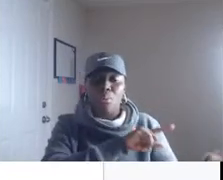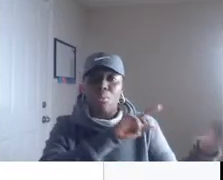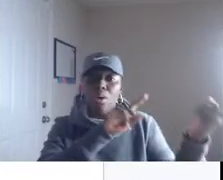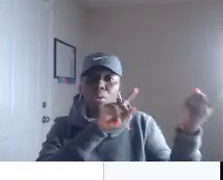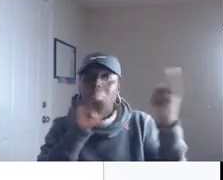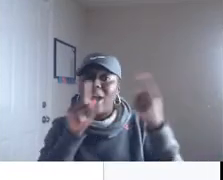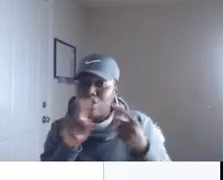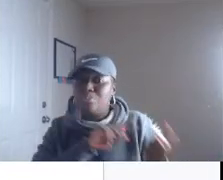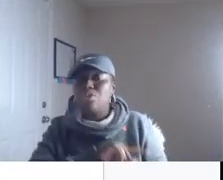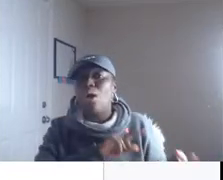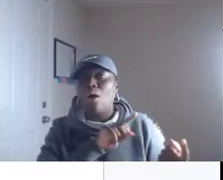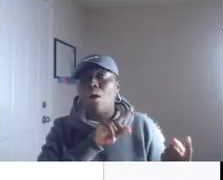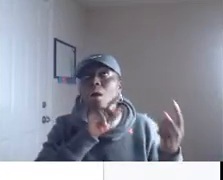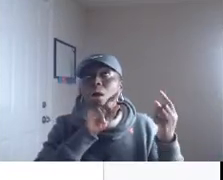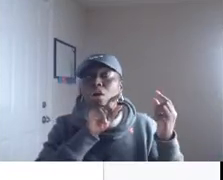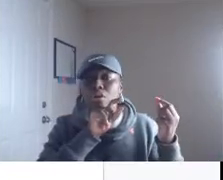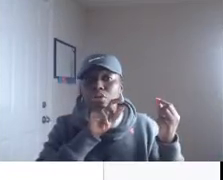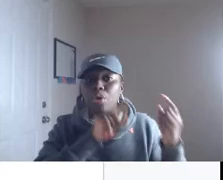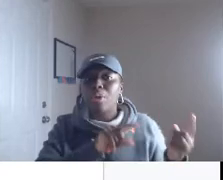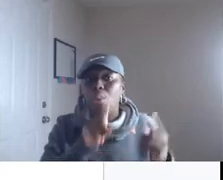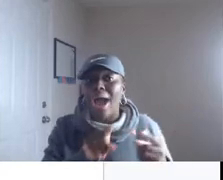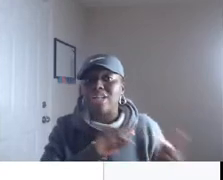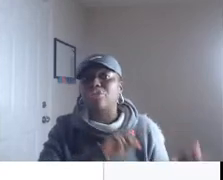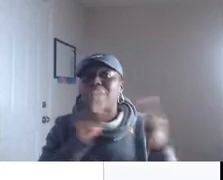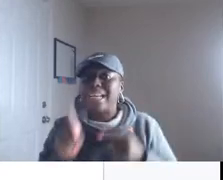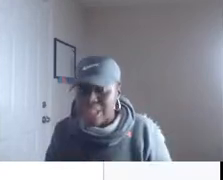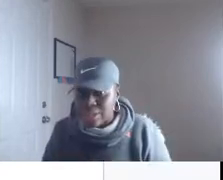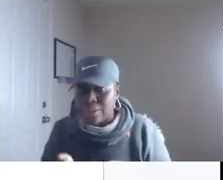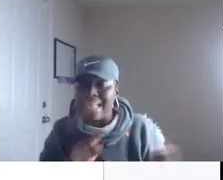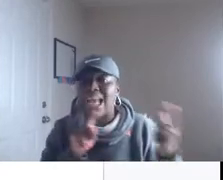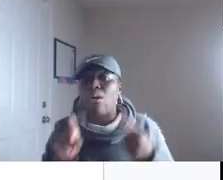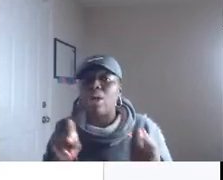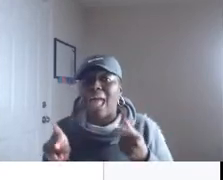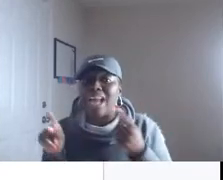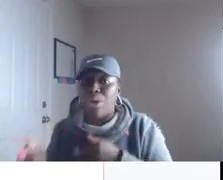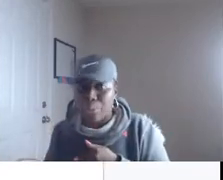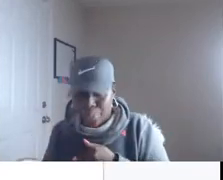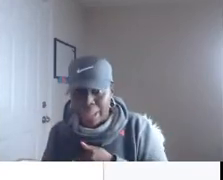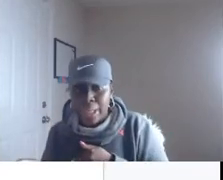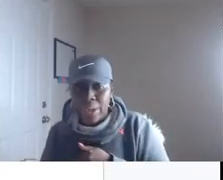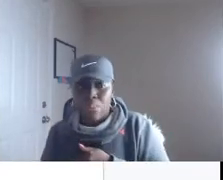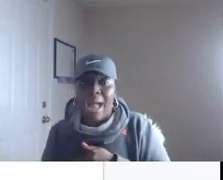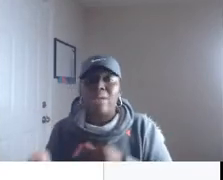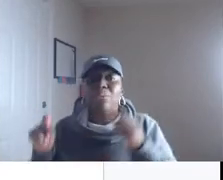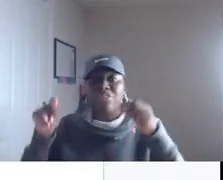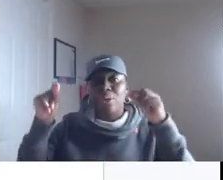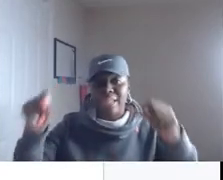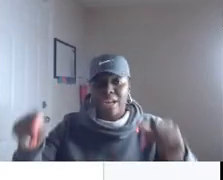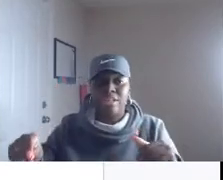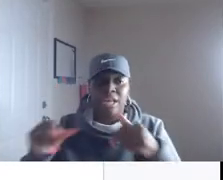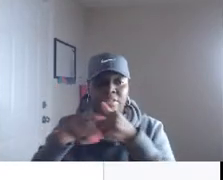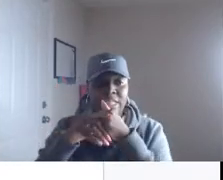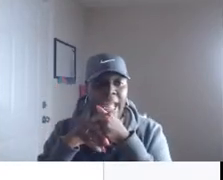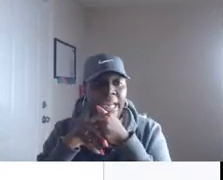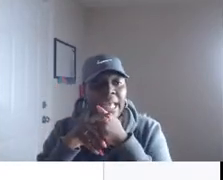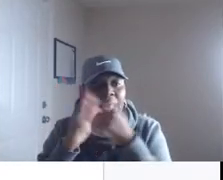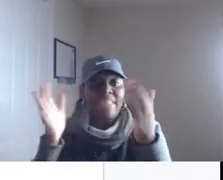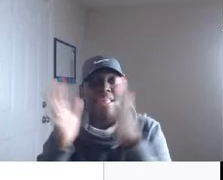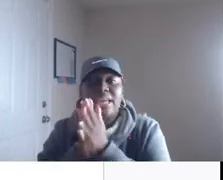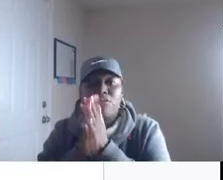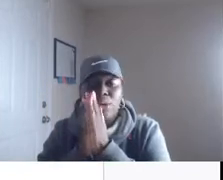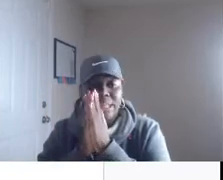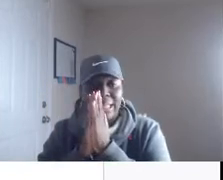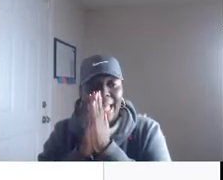rep you you're you're required to register as an online notary right with your secretary of state